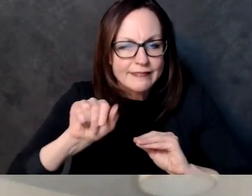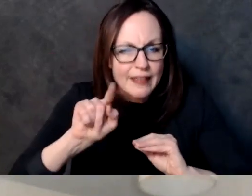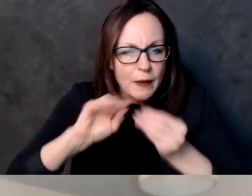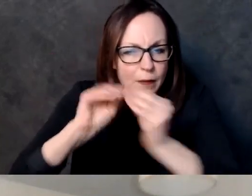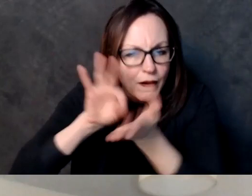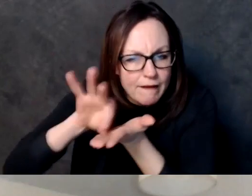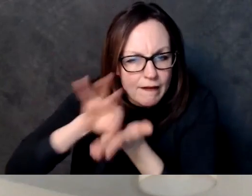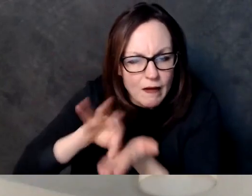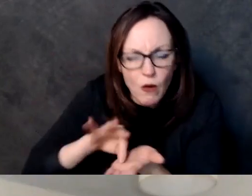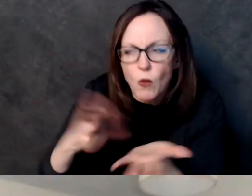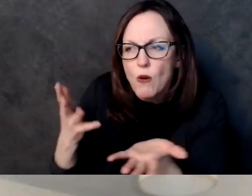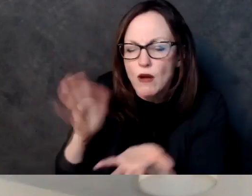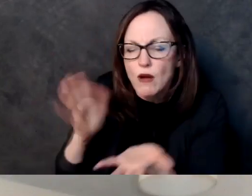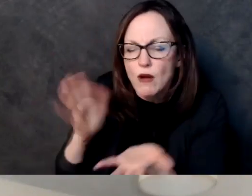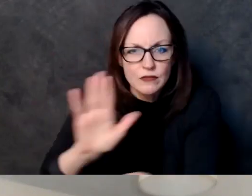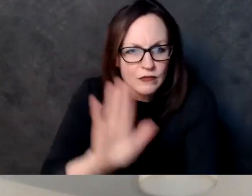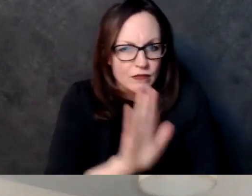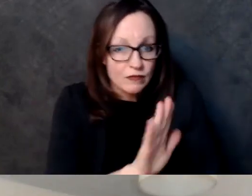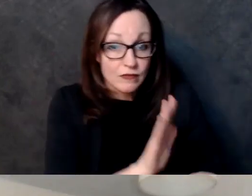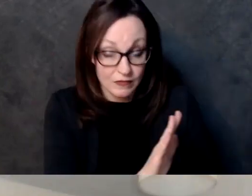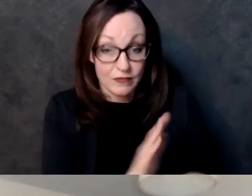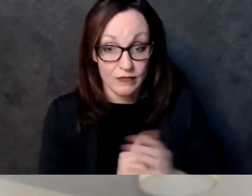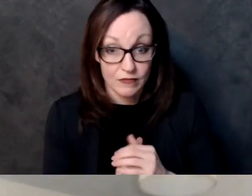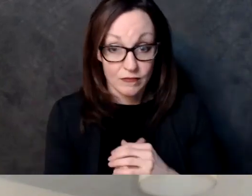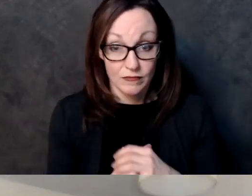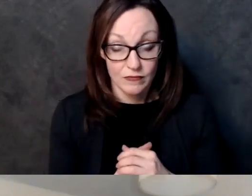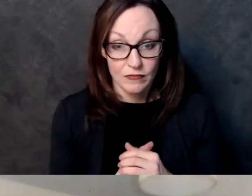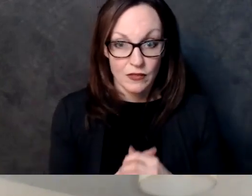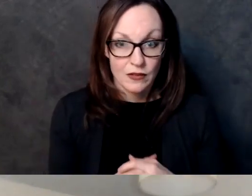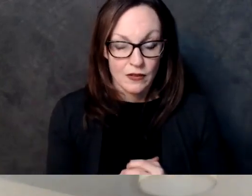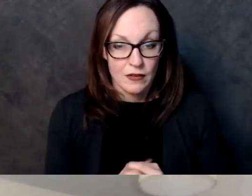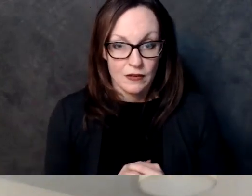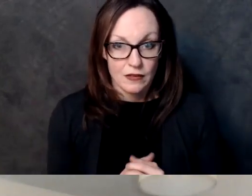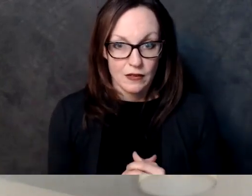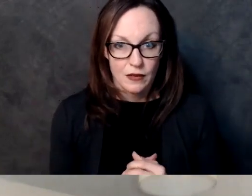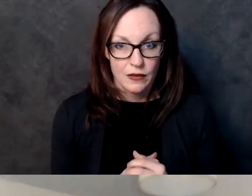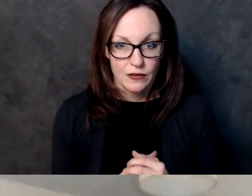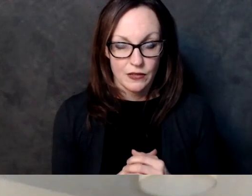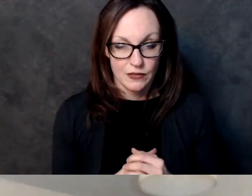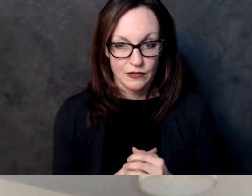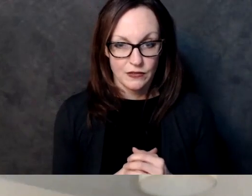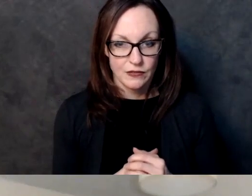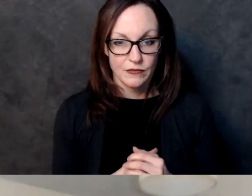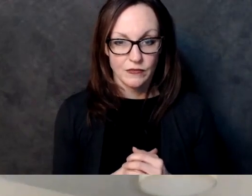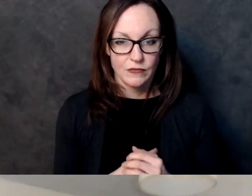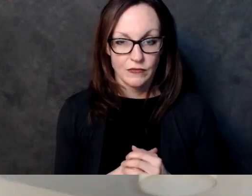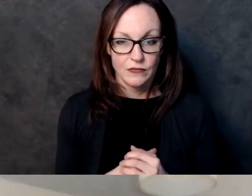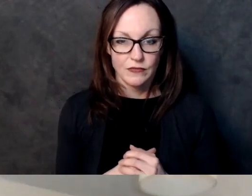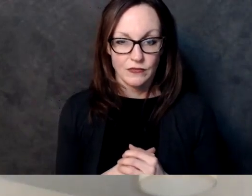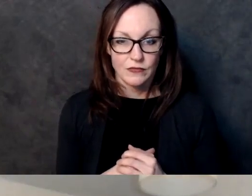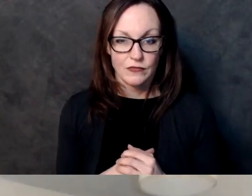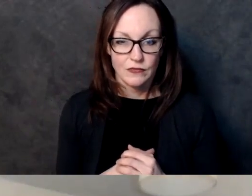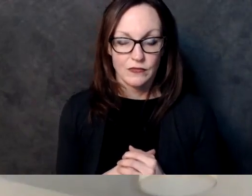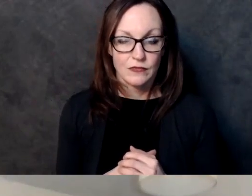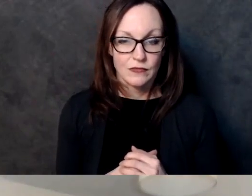redistricting the commission will decide the exact process for drawing the maps which could include engaging mathematics and software experts to help produce